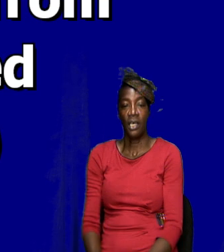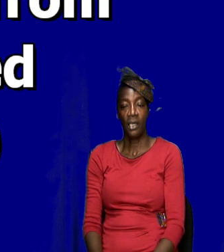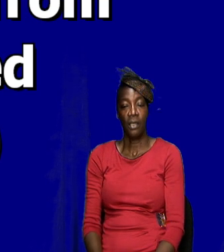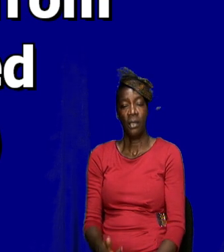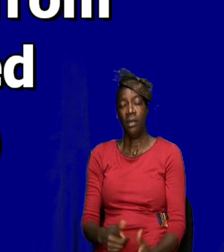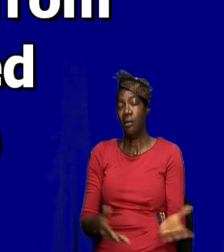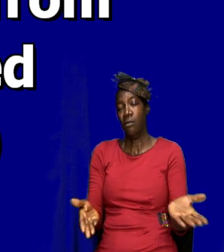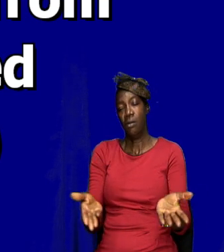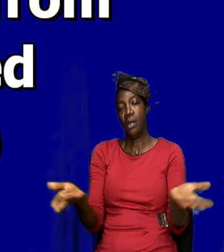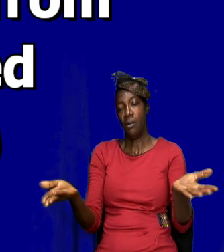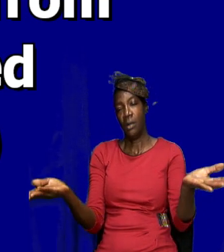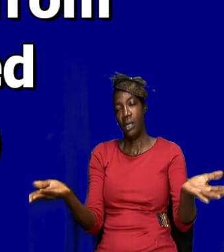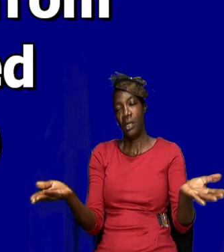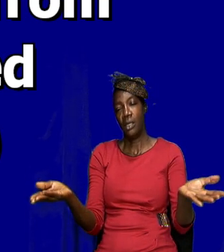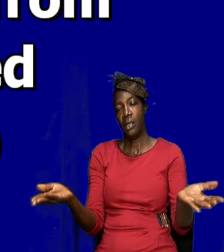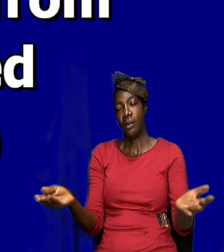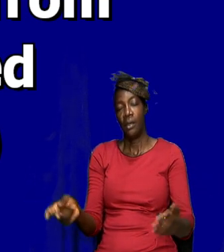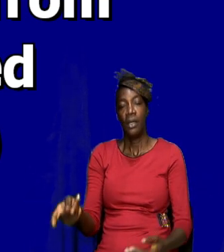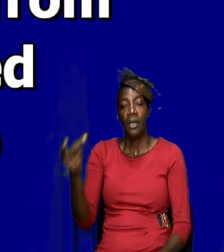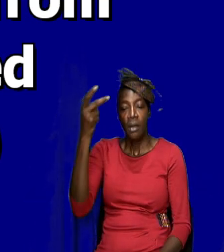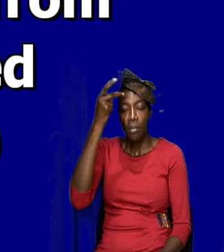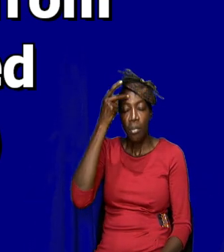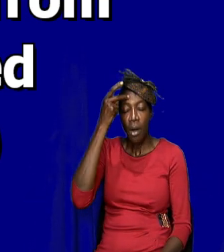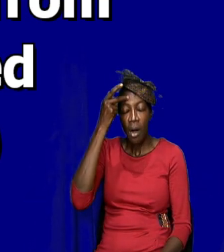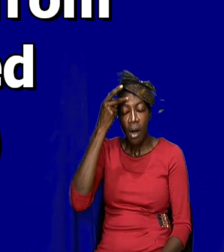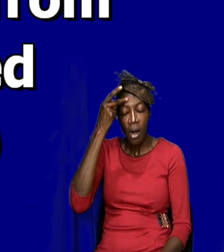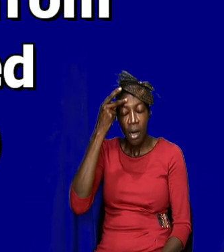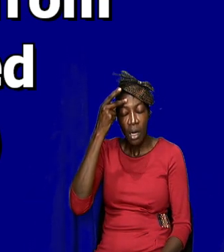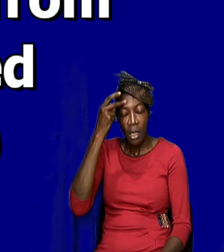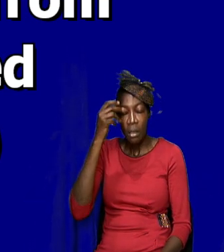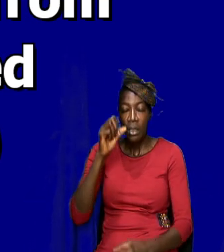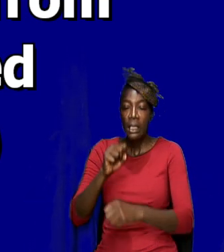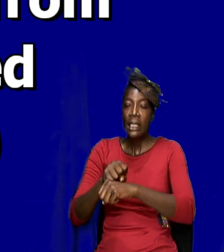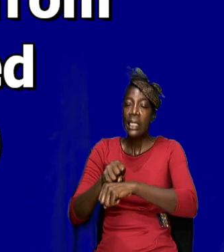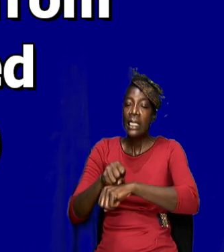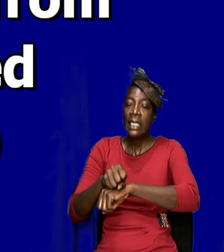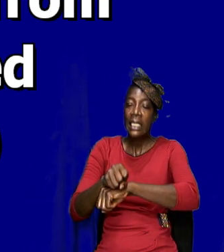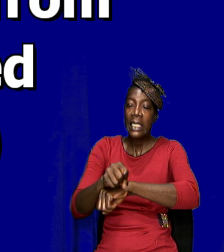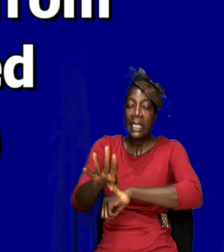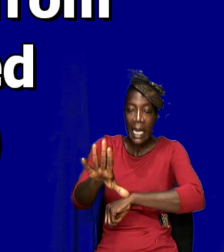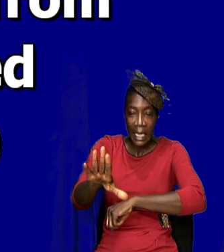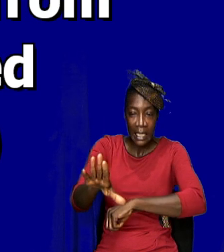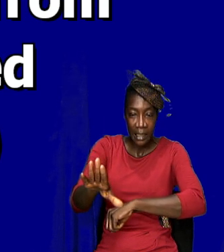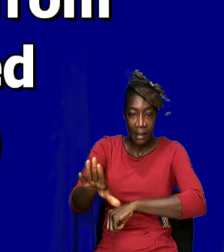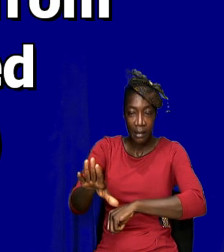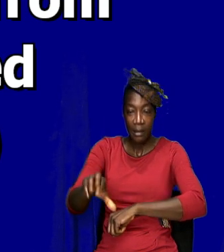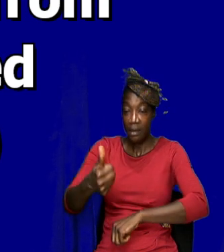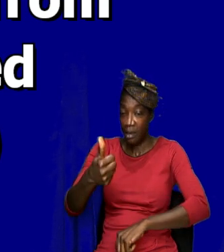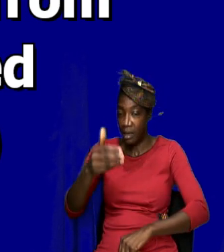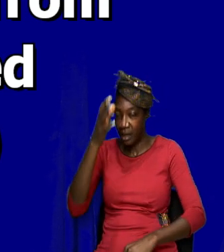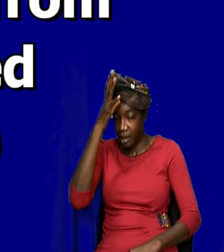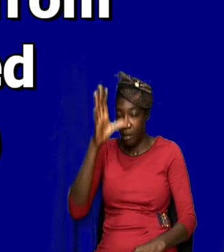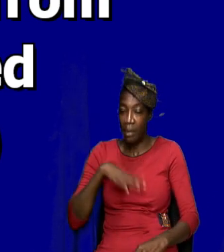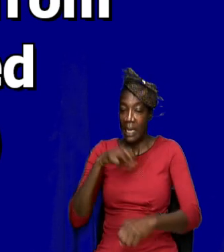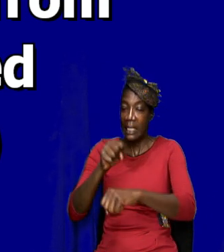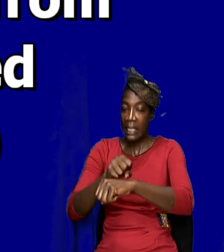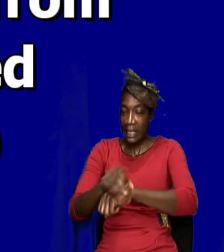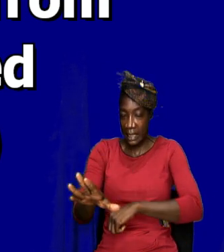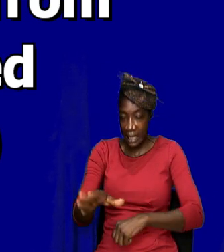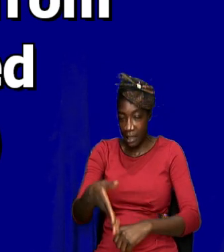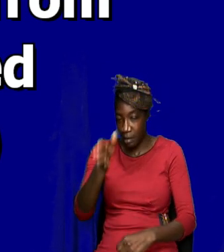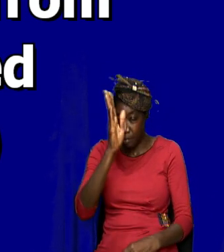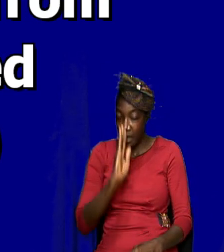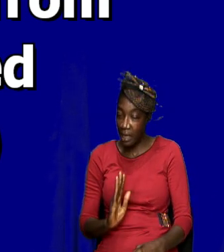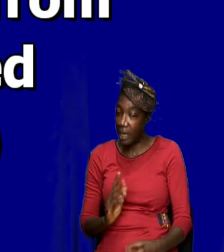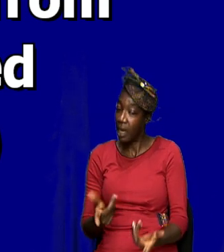saying? That Paul was sent, Paul and Barnabas was sent by God. And it comes